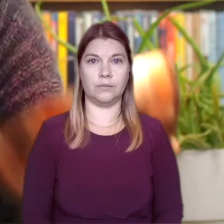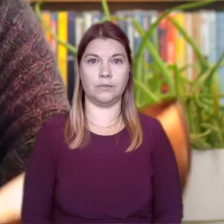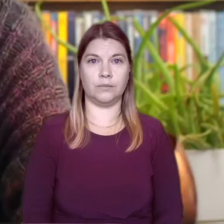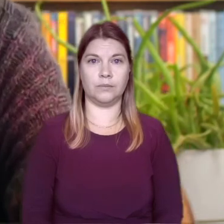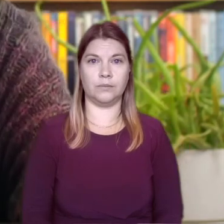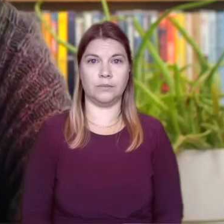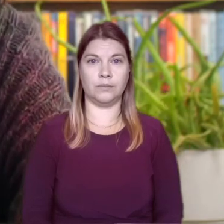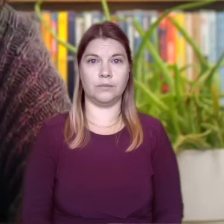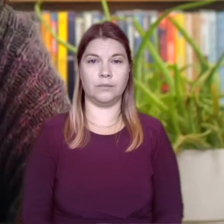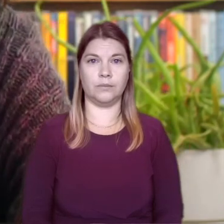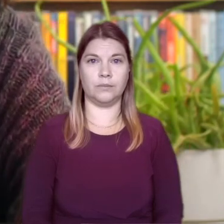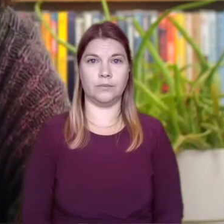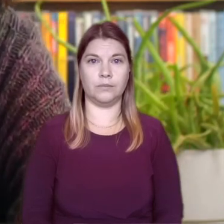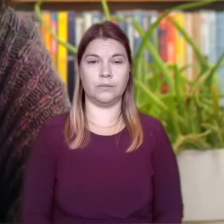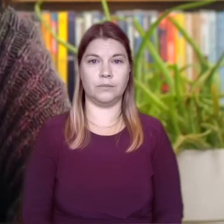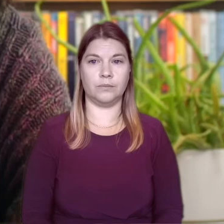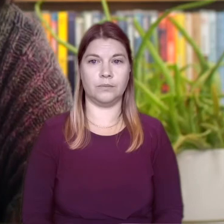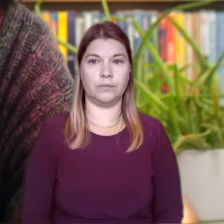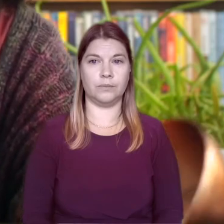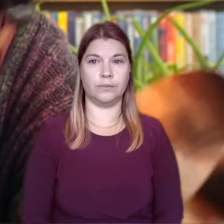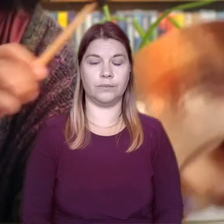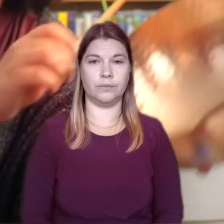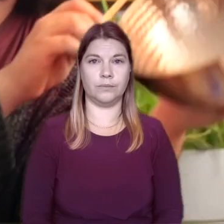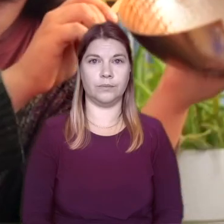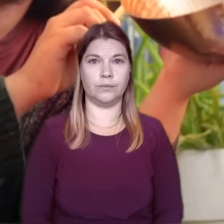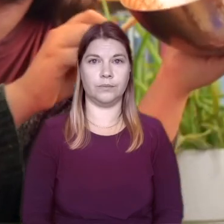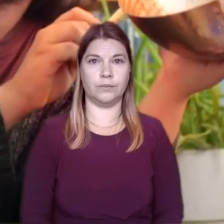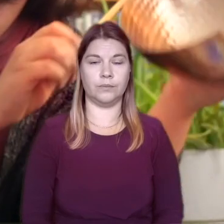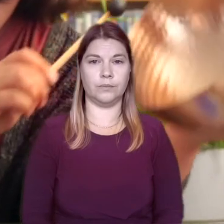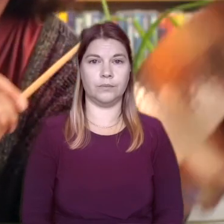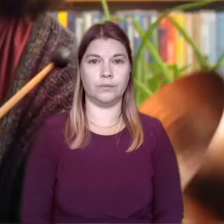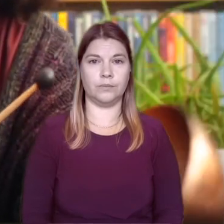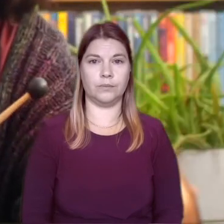cannot you can't